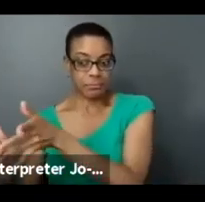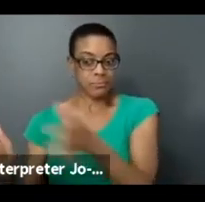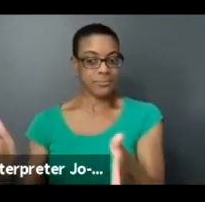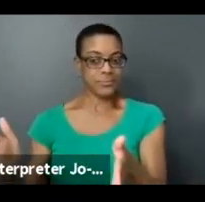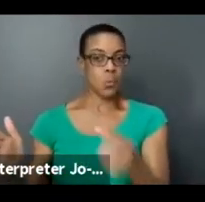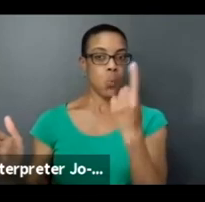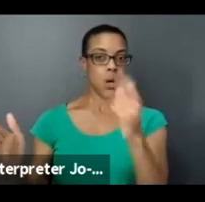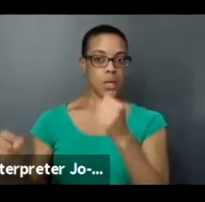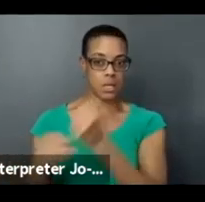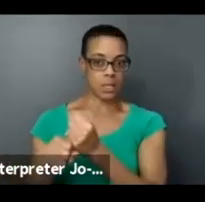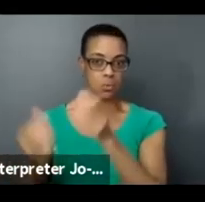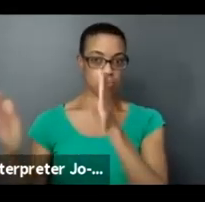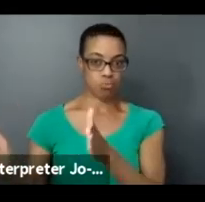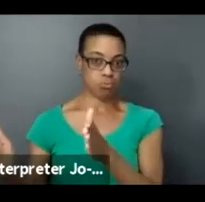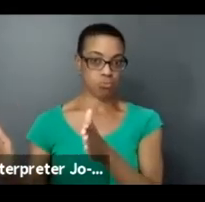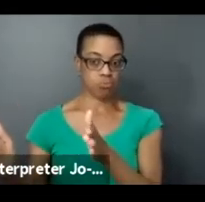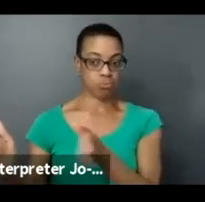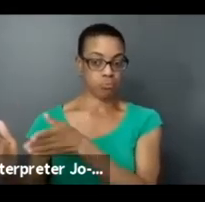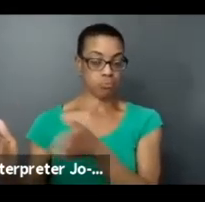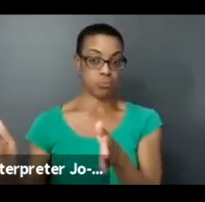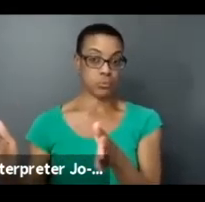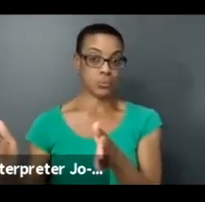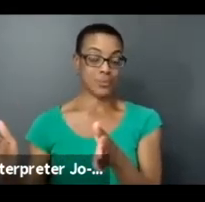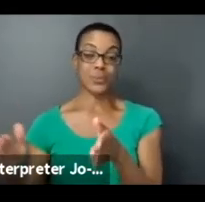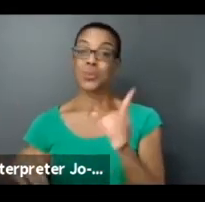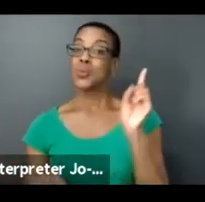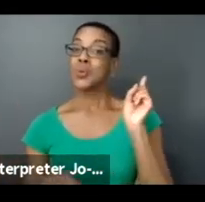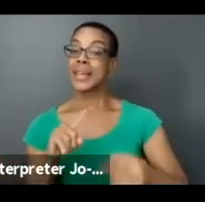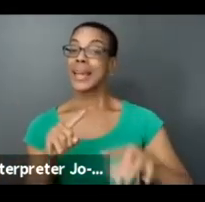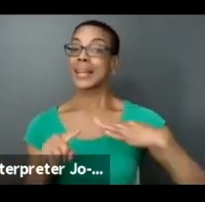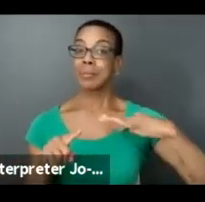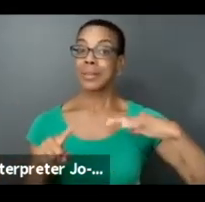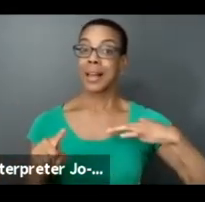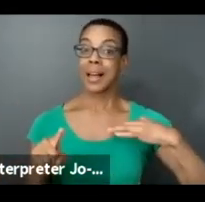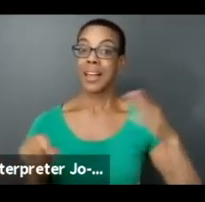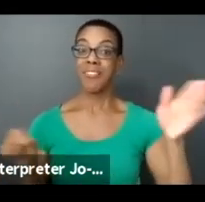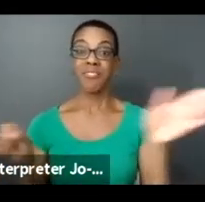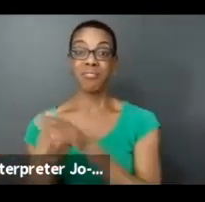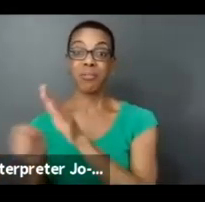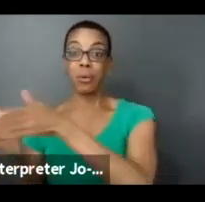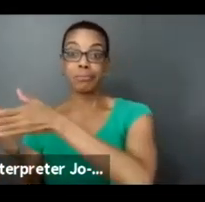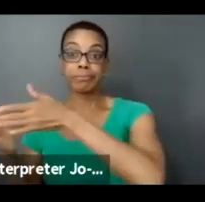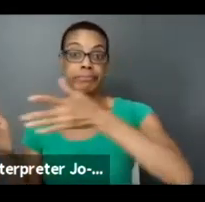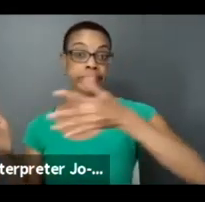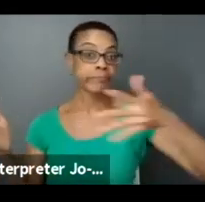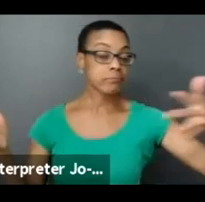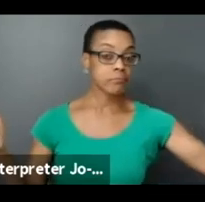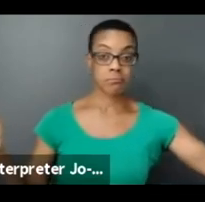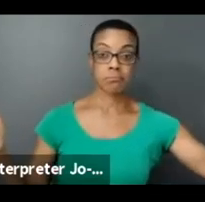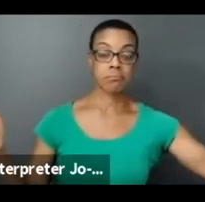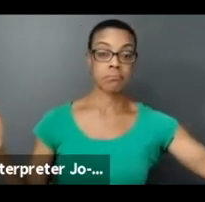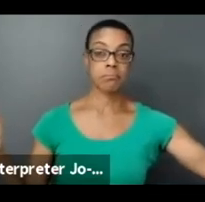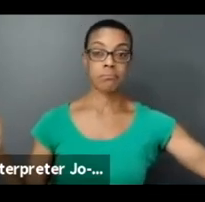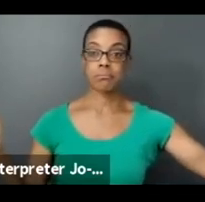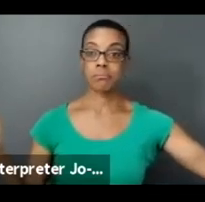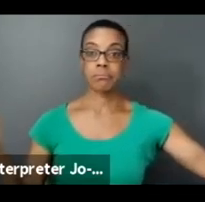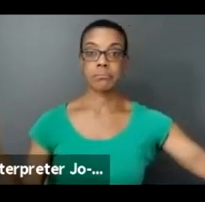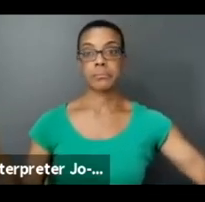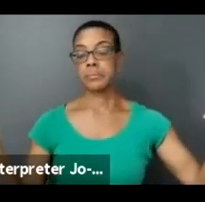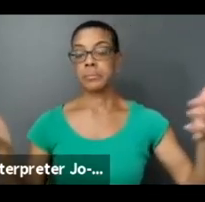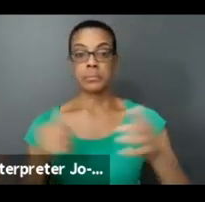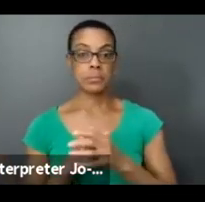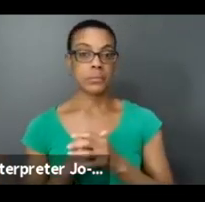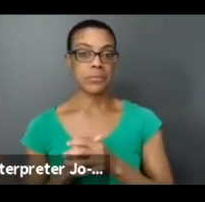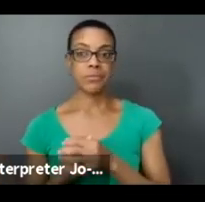wouldn't be able to apply for the full, I guess, to have your project occur